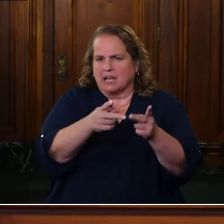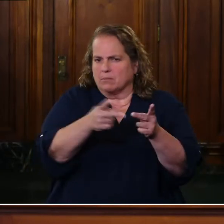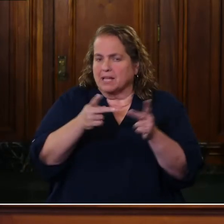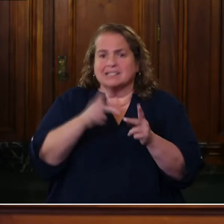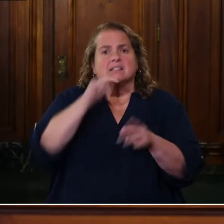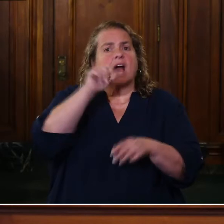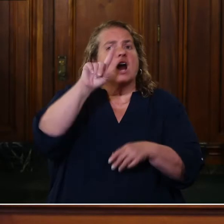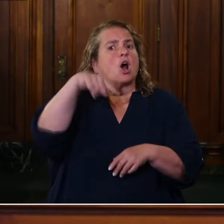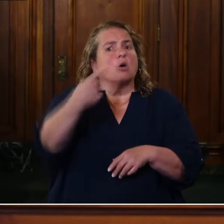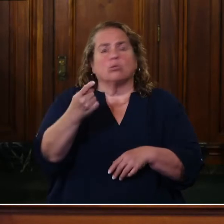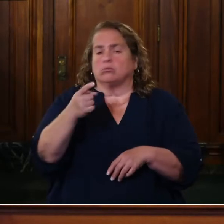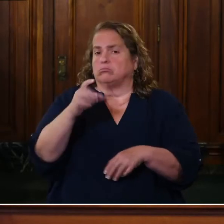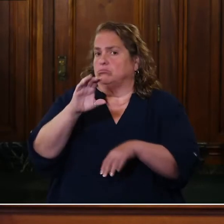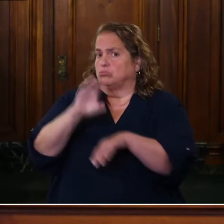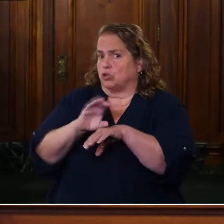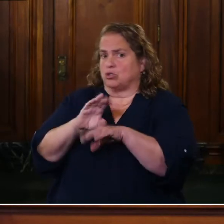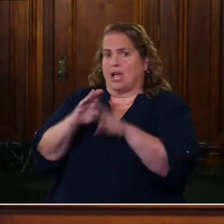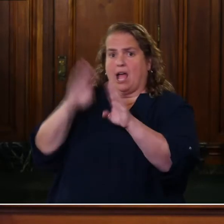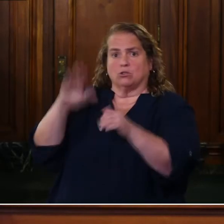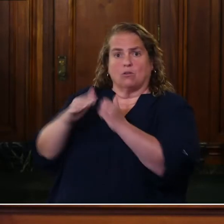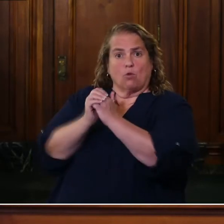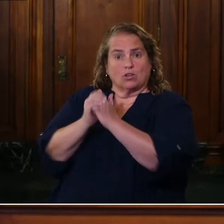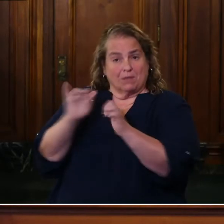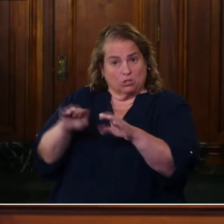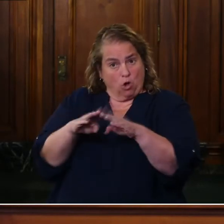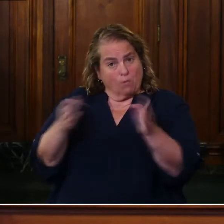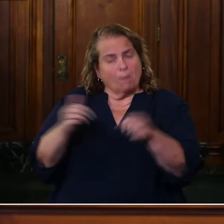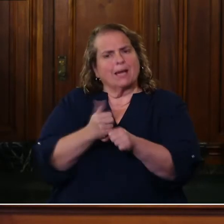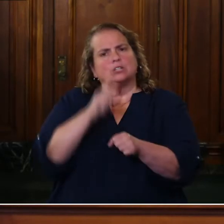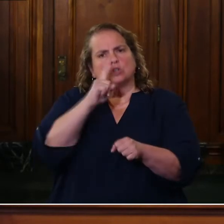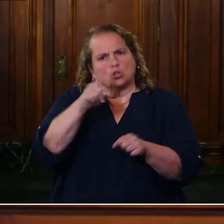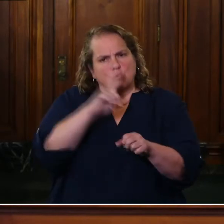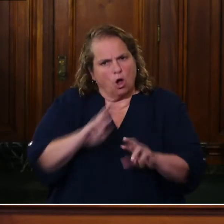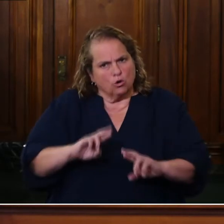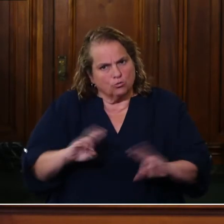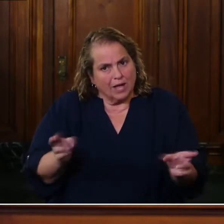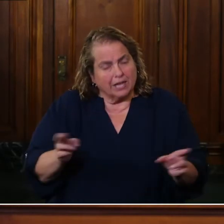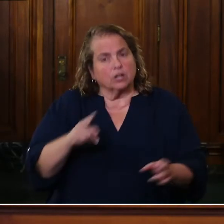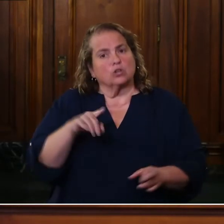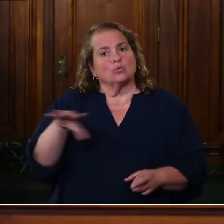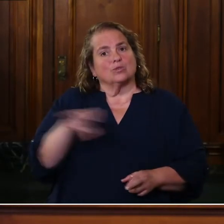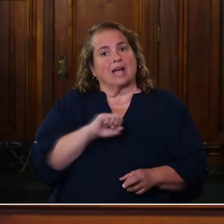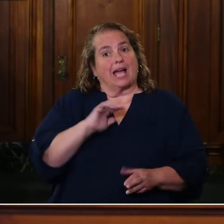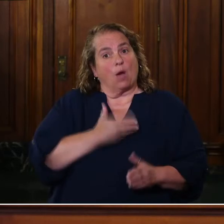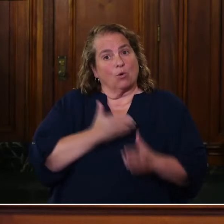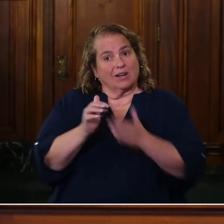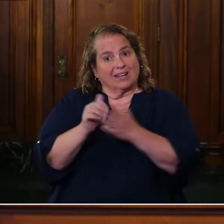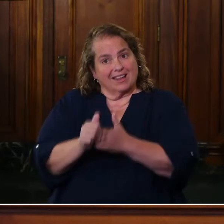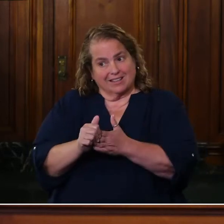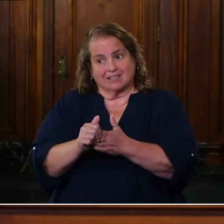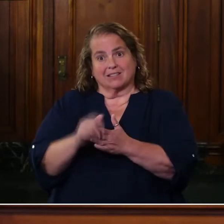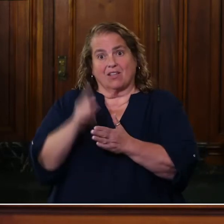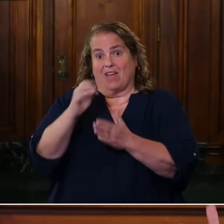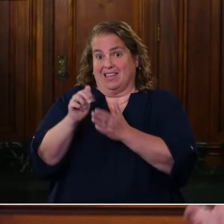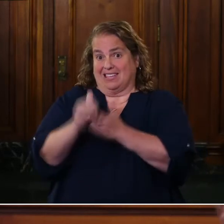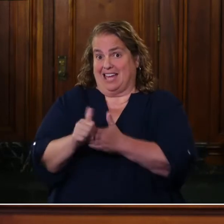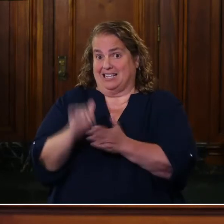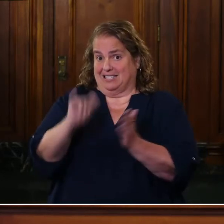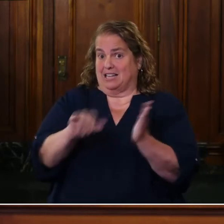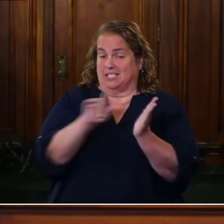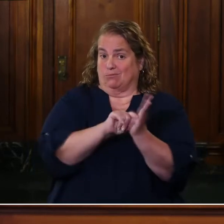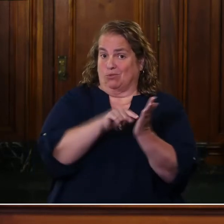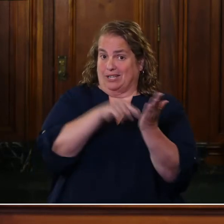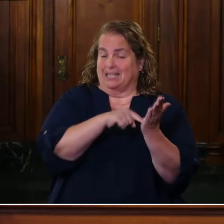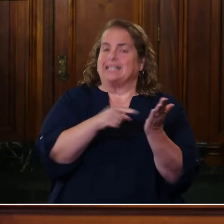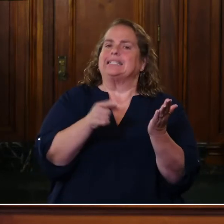worship is opened, that we are truly ready, and that we take the guidance seriously. That if you were having a